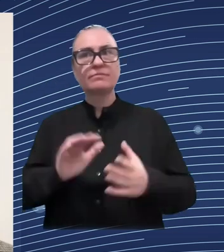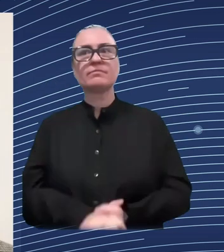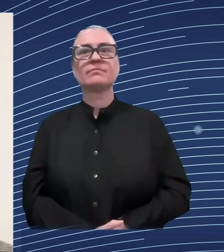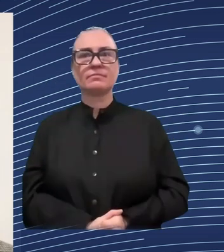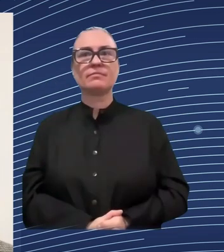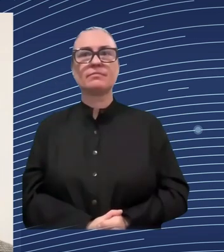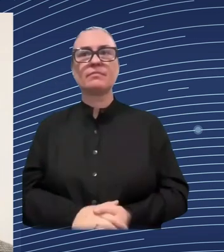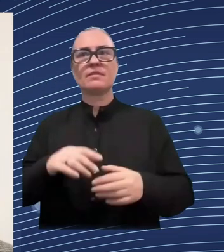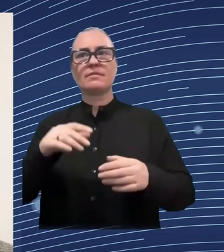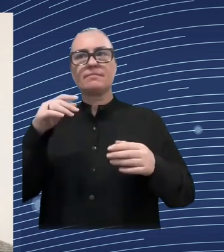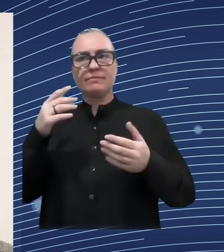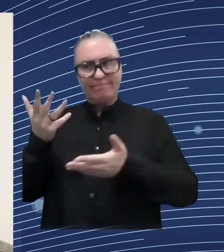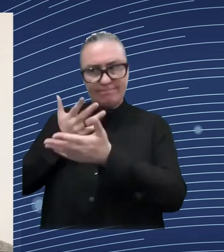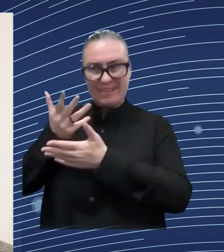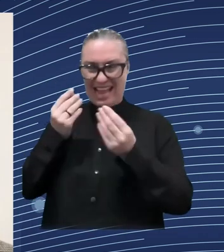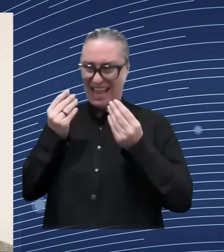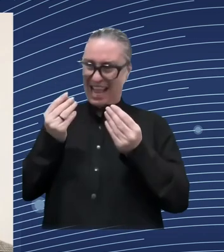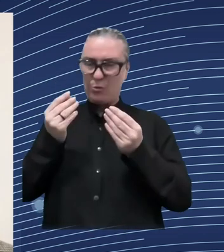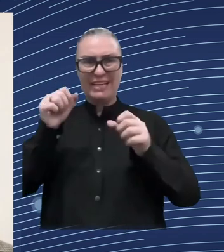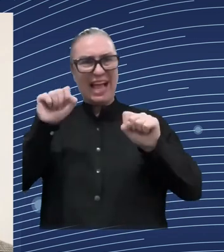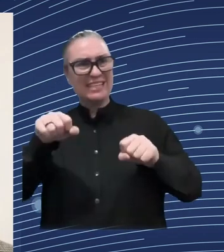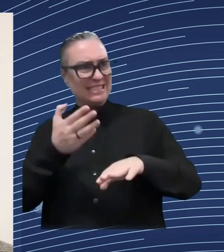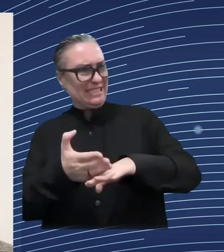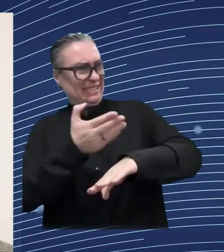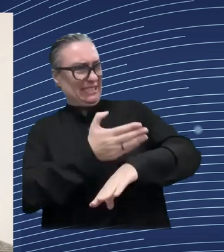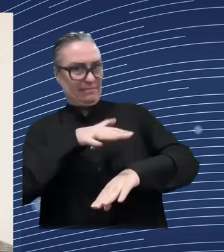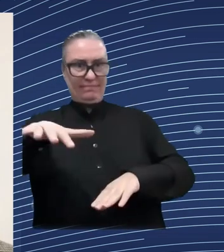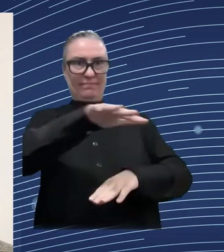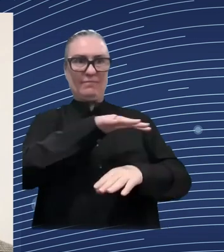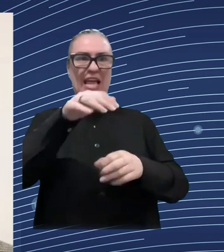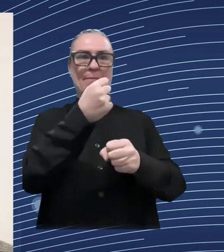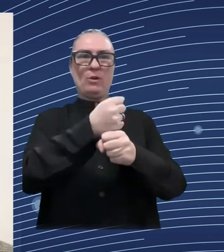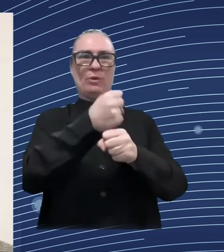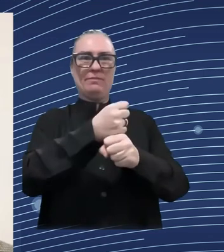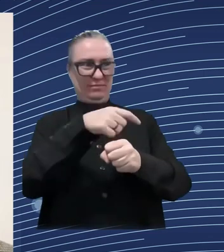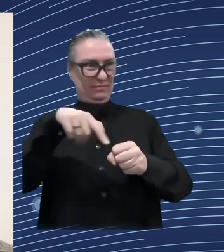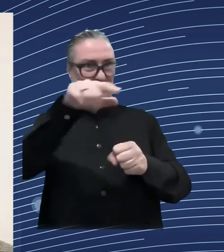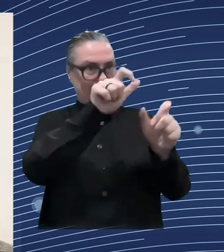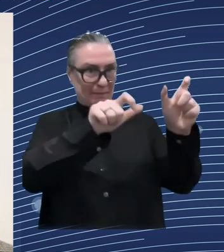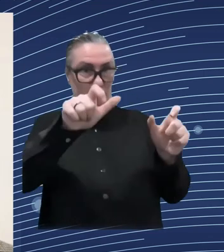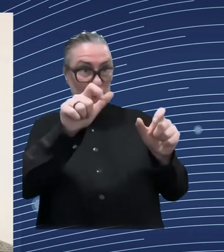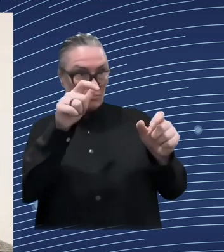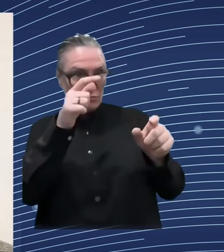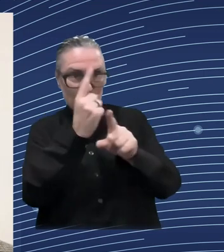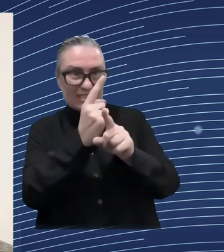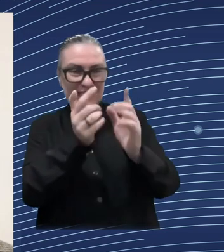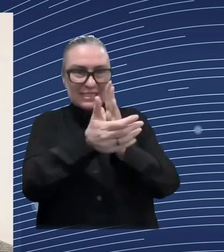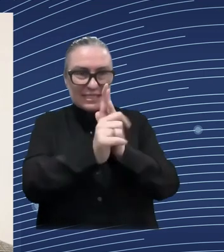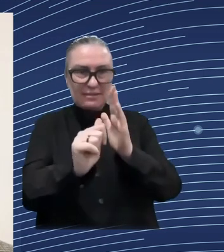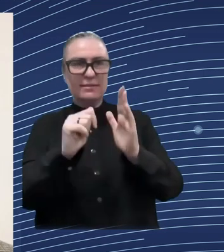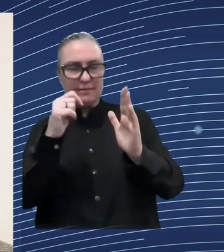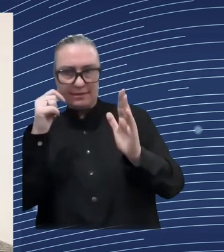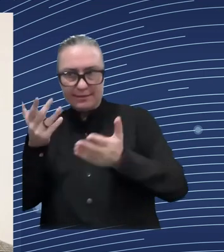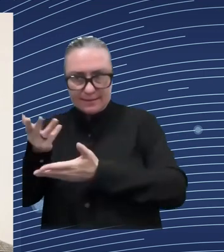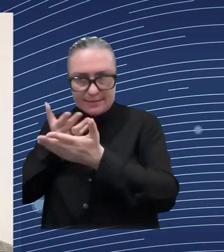functioning um of um uh the the jobs the jobs market these um i i think this is